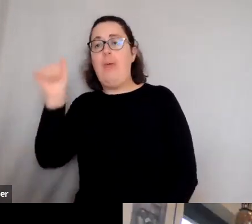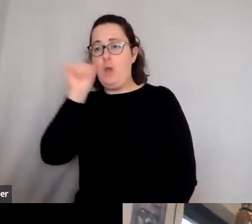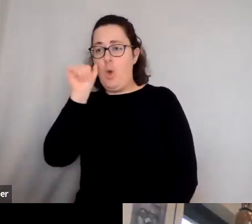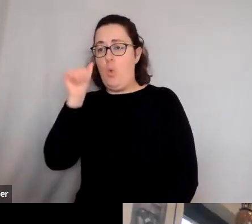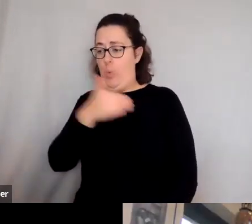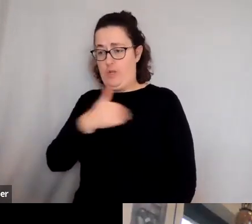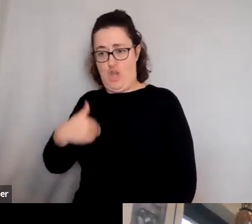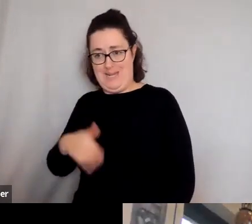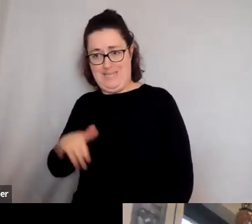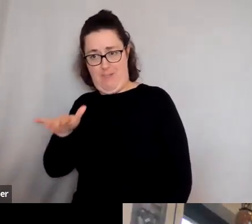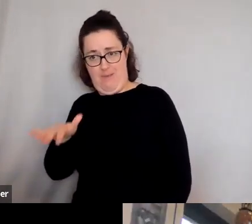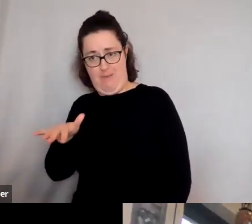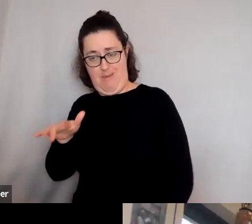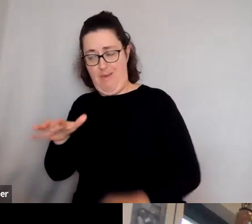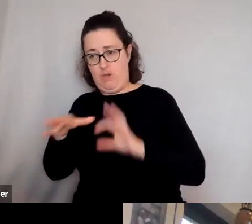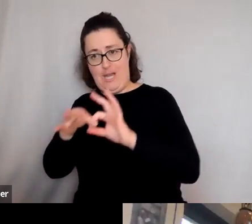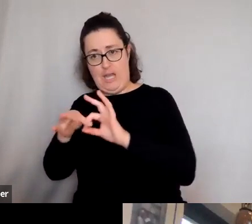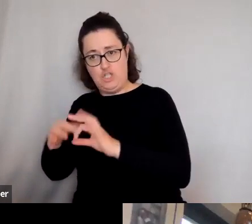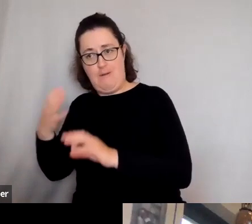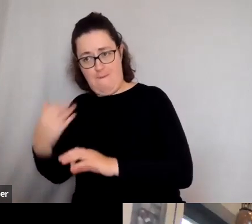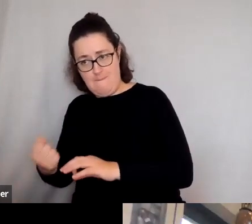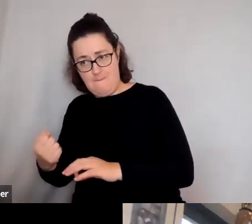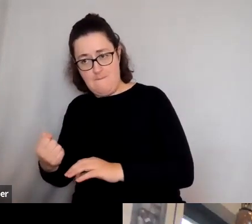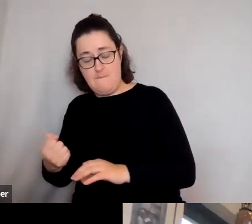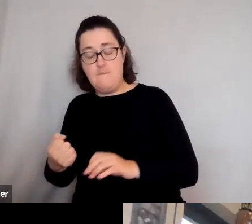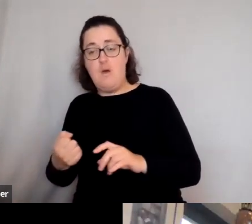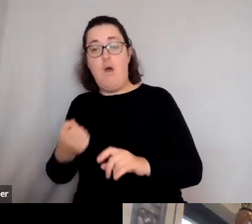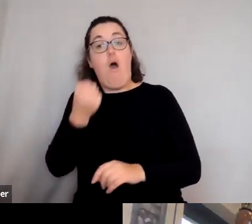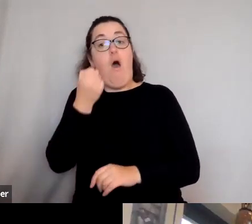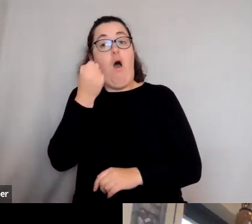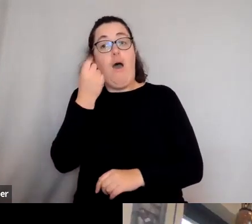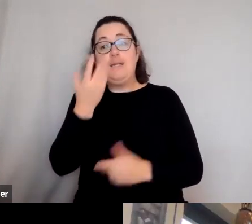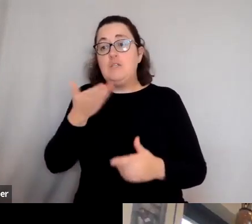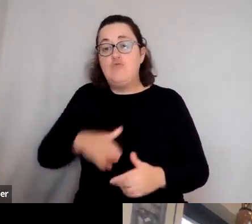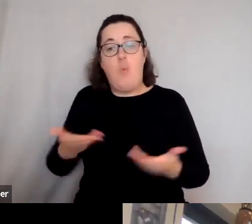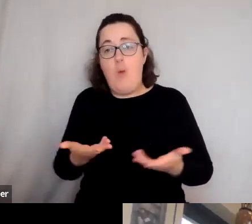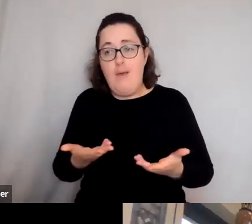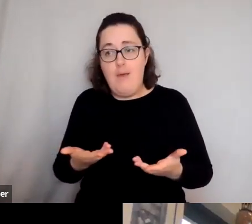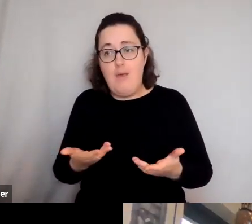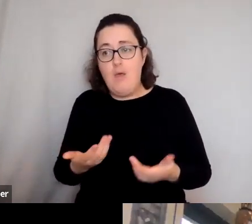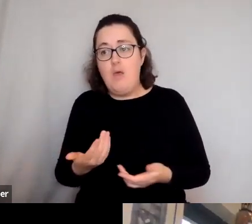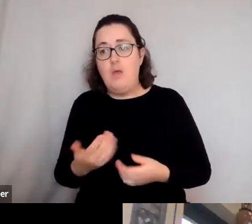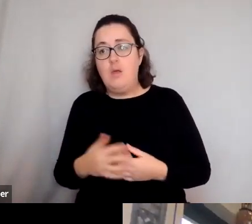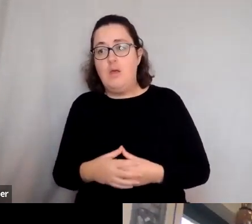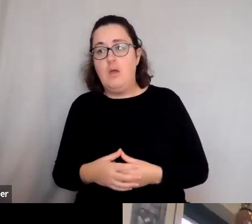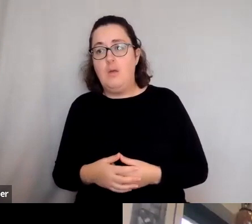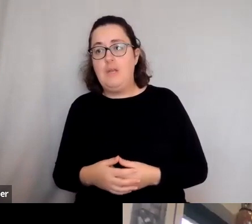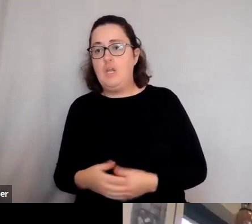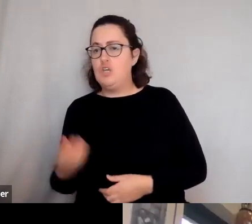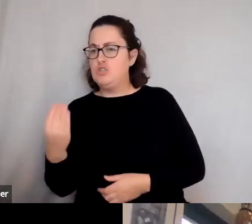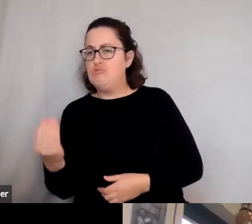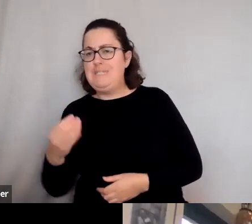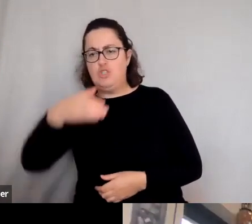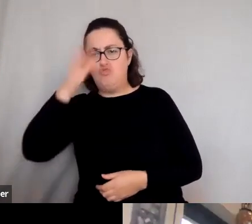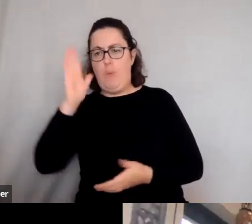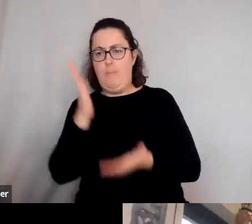they're also, they're getting their ideas, you know, Greece and Rome aren't hermetically sealed. You know,